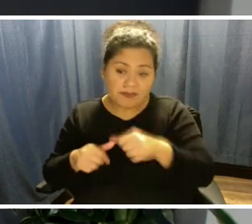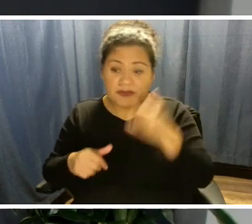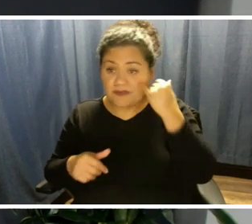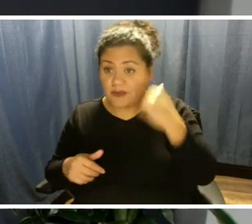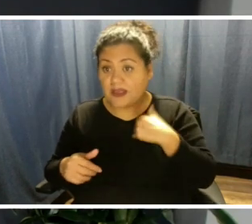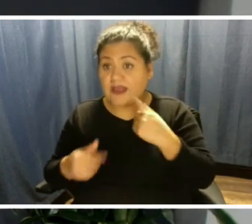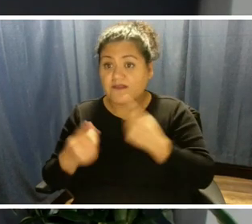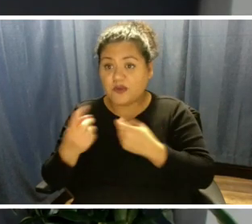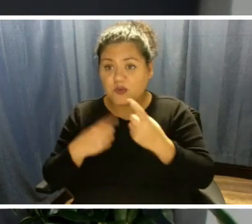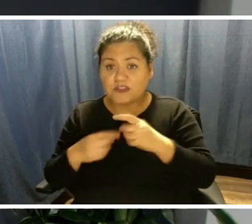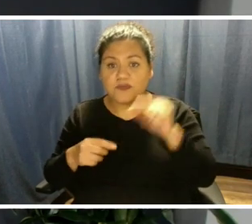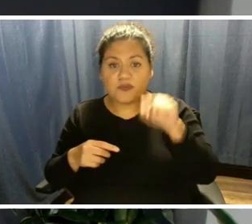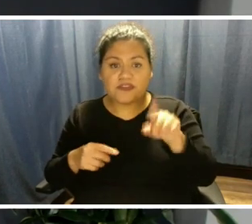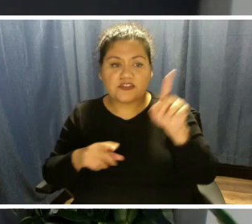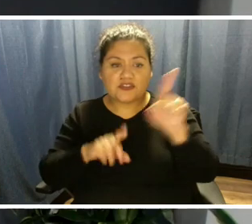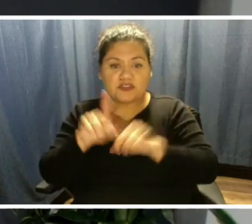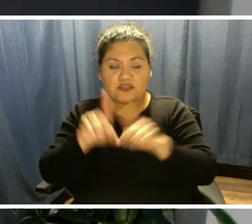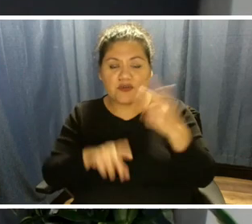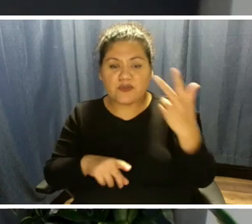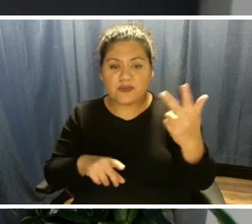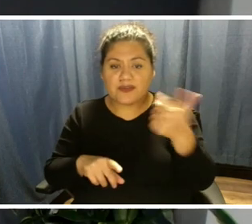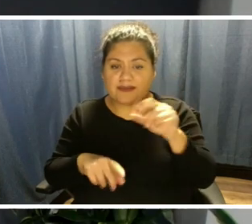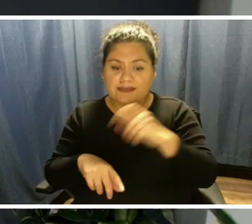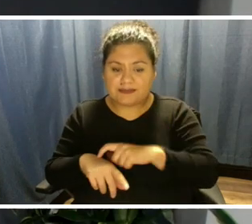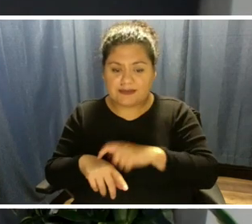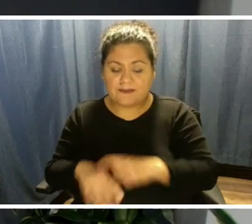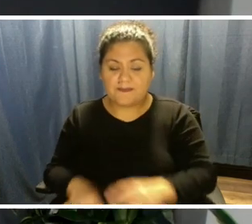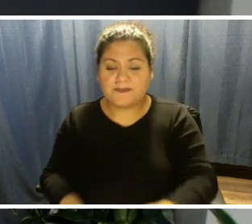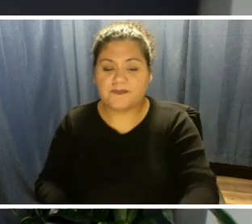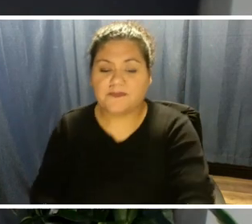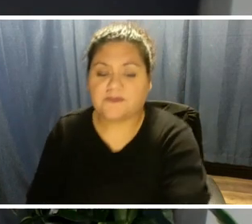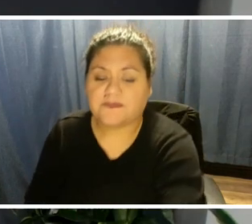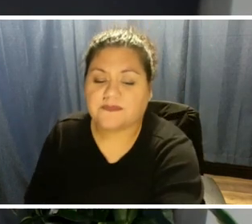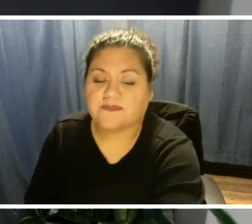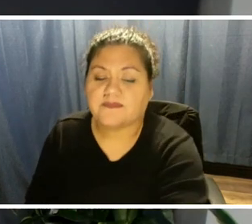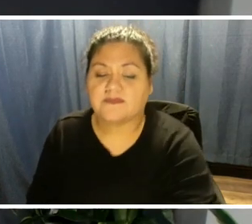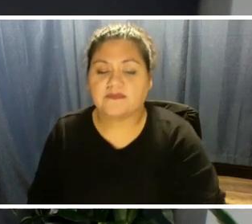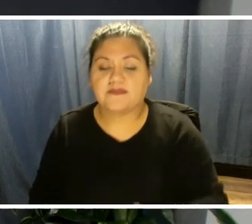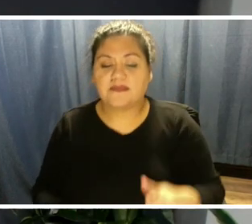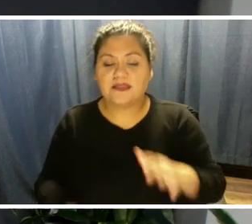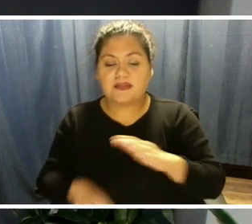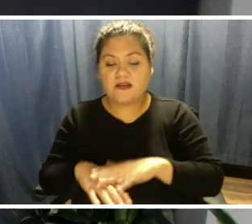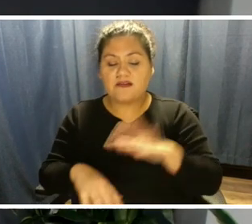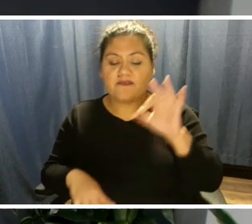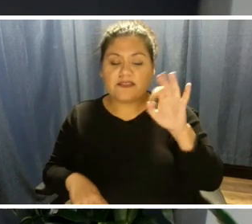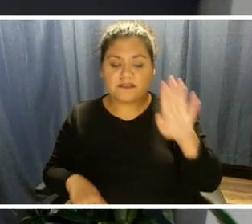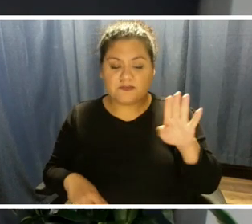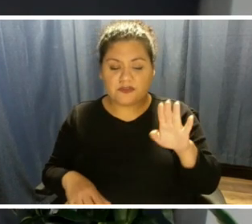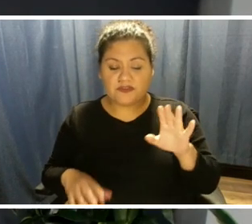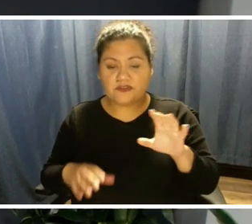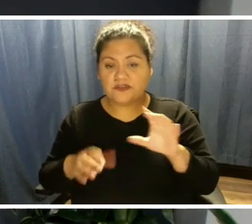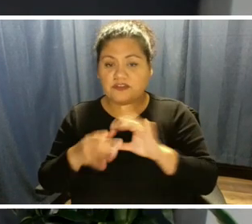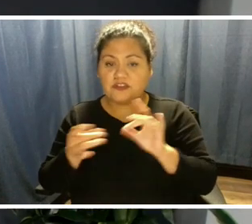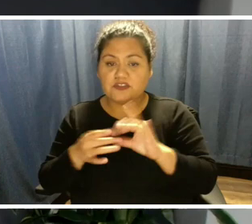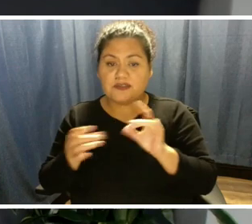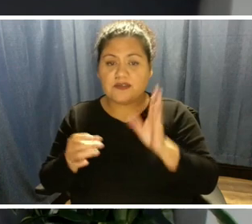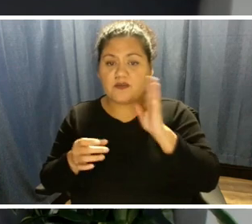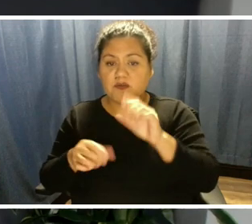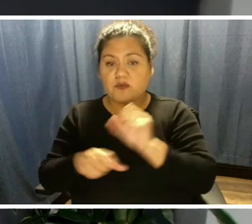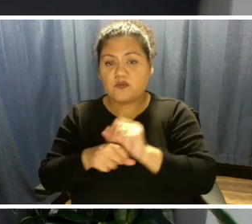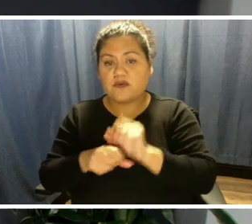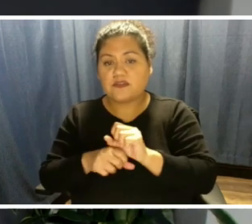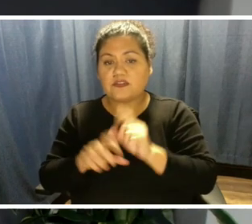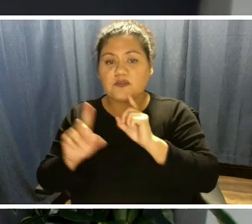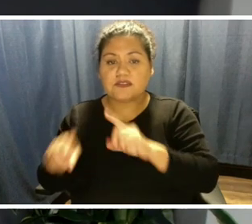you can press star three on your keypad at any time. You can also post a question in the Facebook chat and we'll work to get it answered. We're now going to